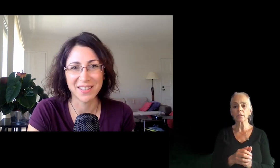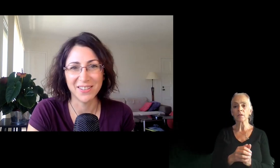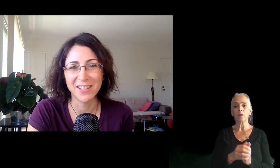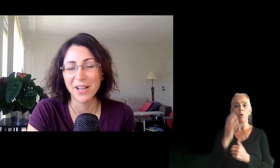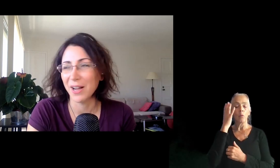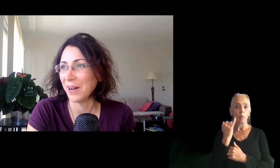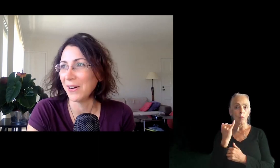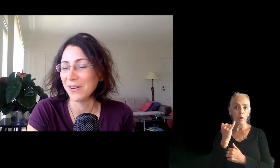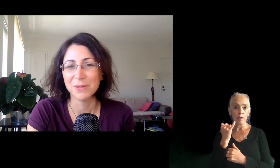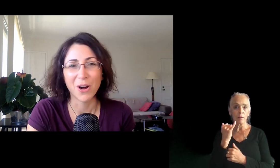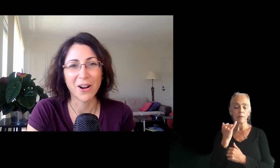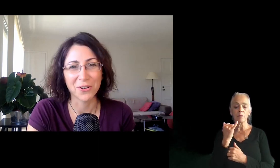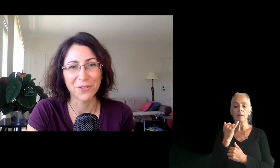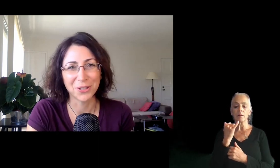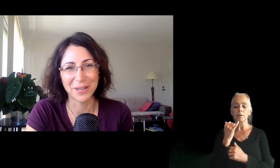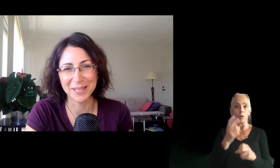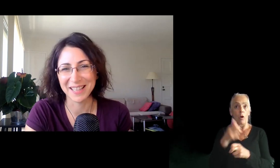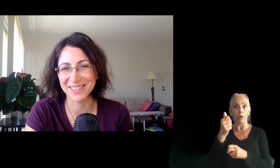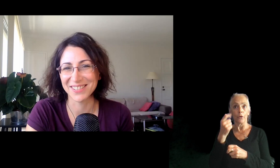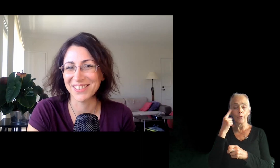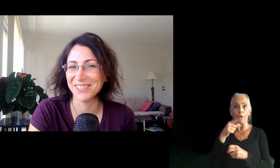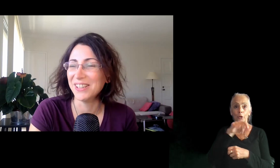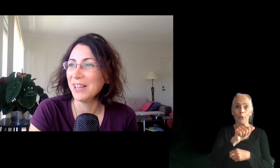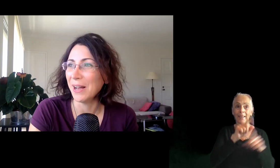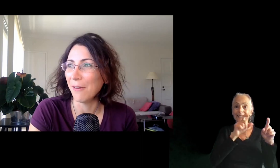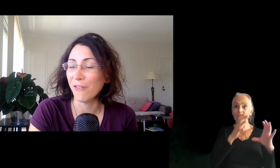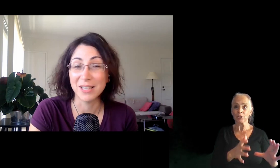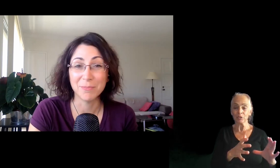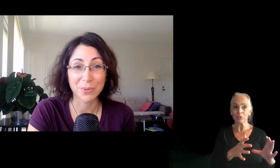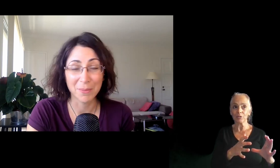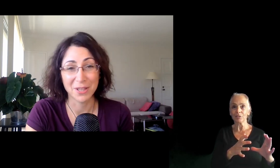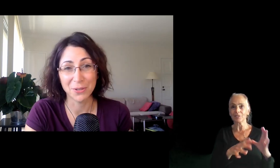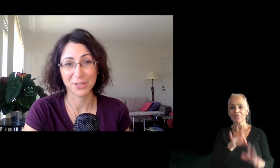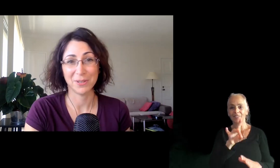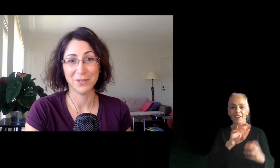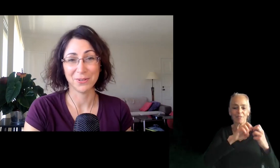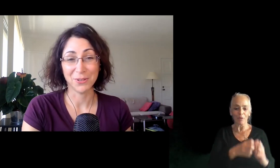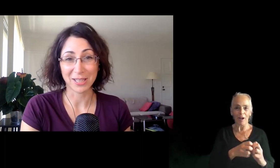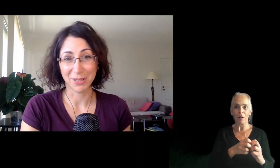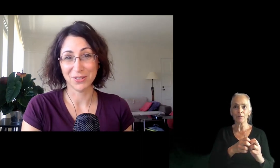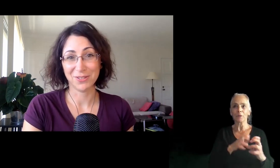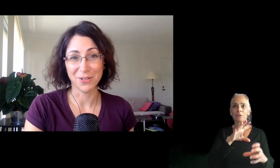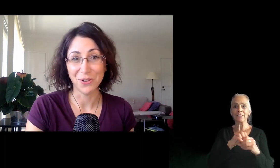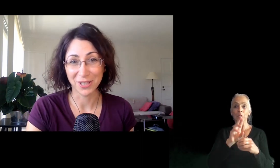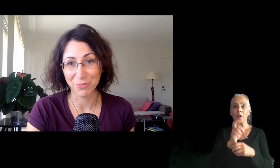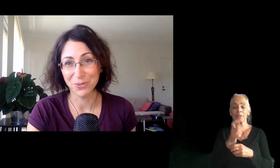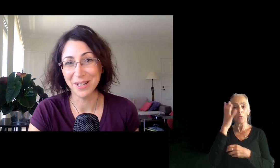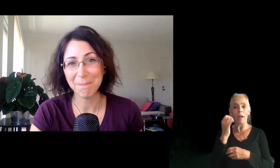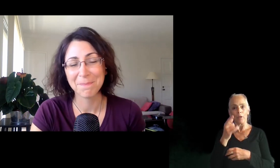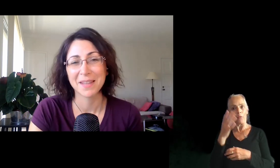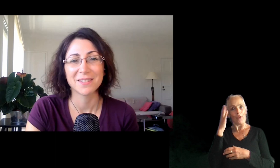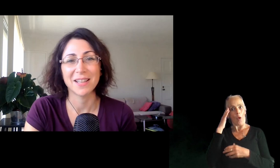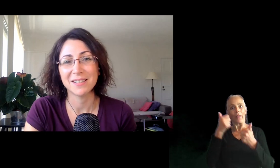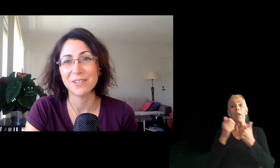it's, it's, uh, uh, harder for QA testers to, uh, find problems in the UX because you know the game